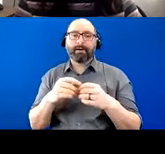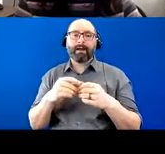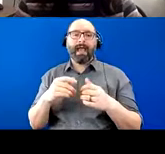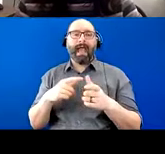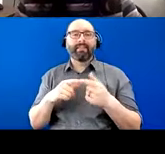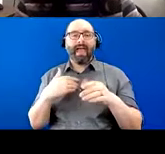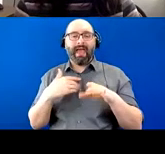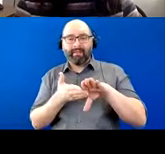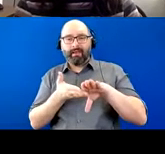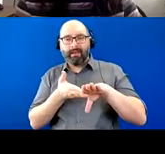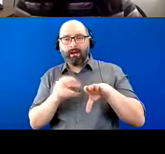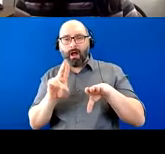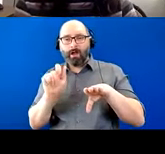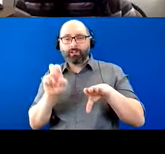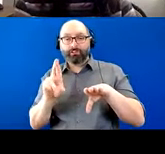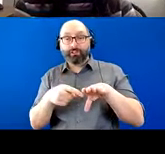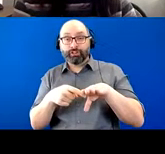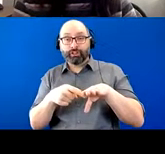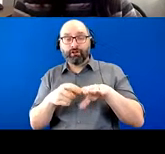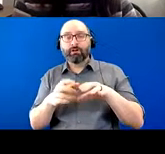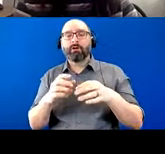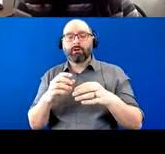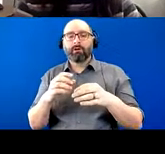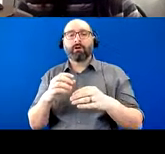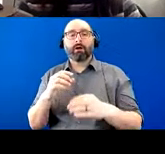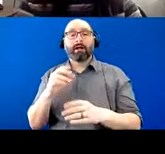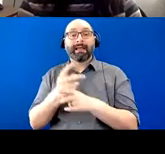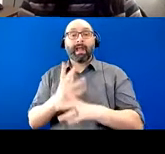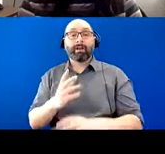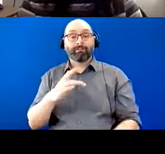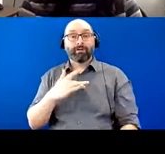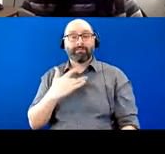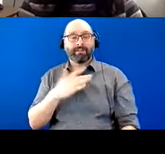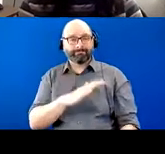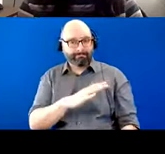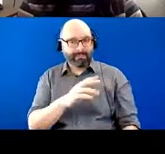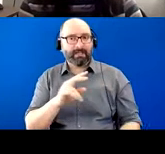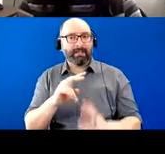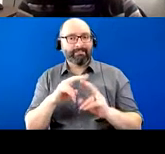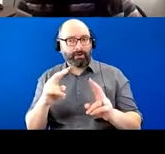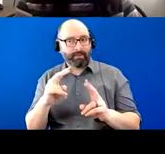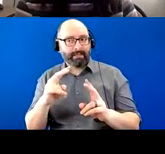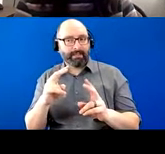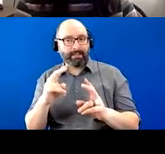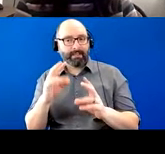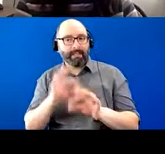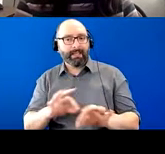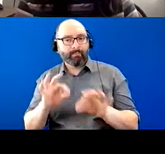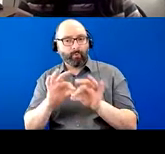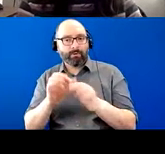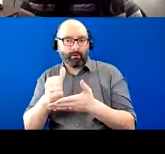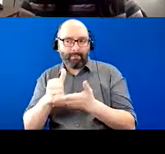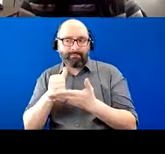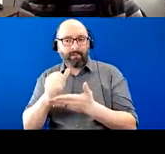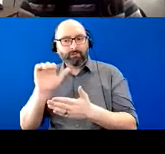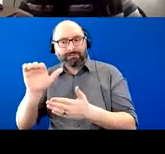on his foot. Um, the caregiver found it was really helpful to talk to hospice first, to understand how